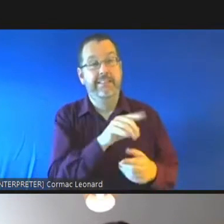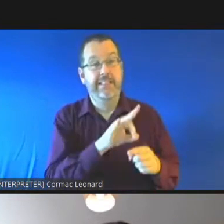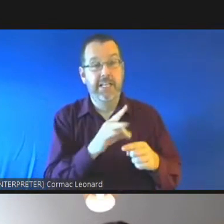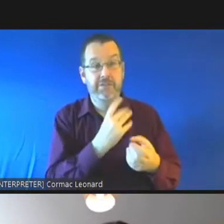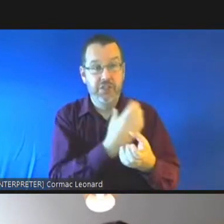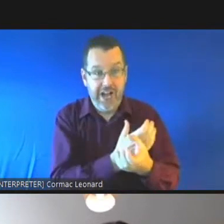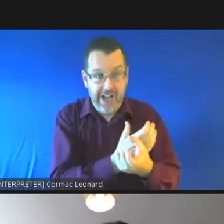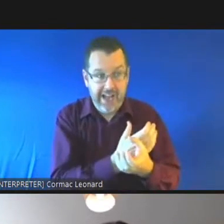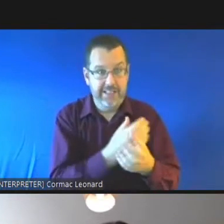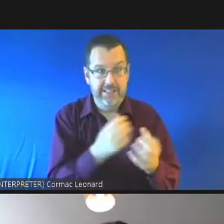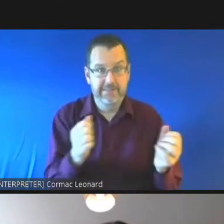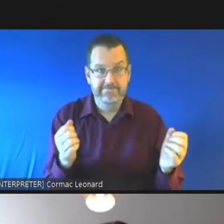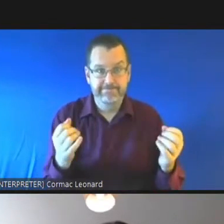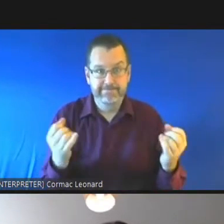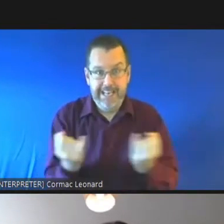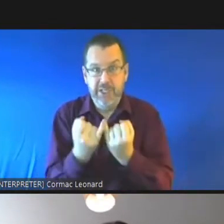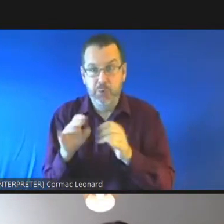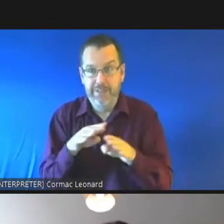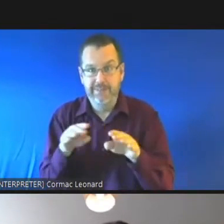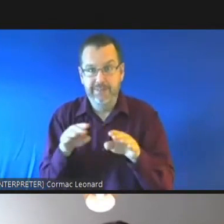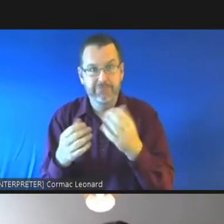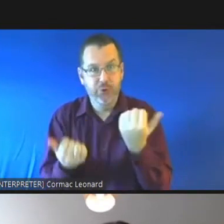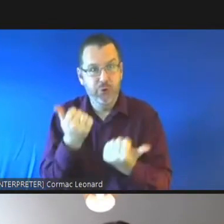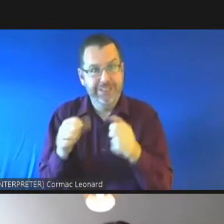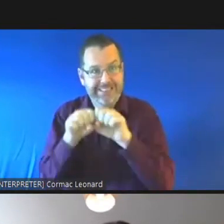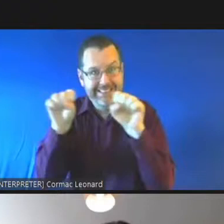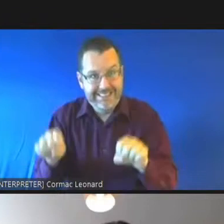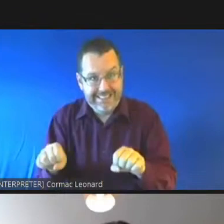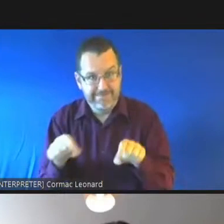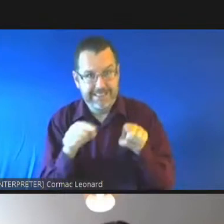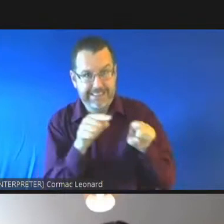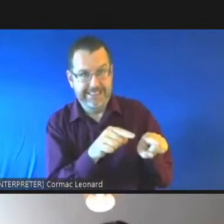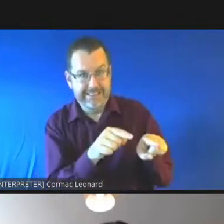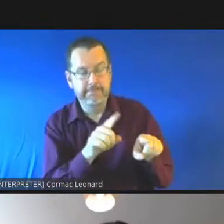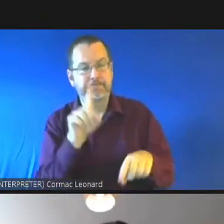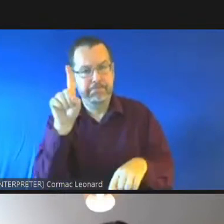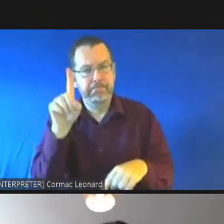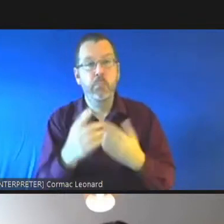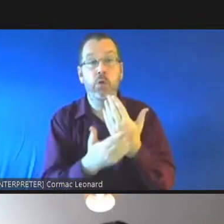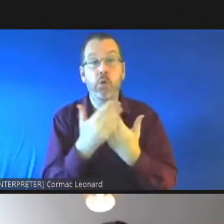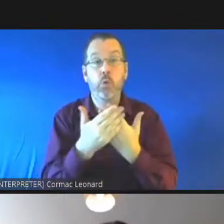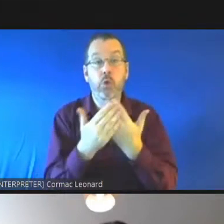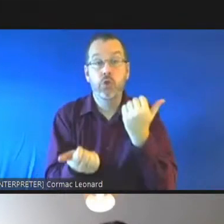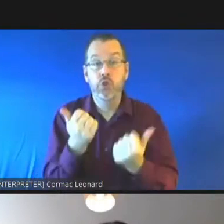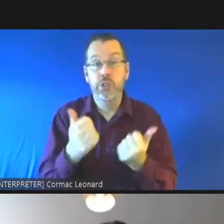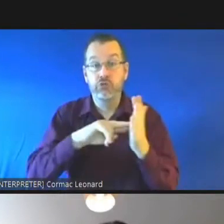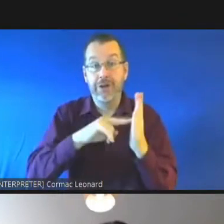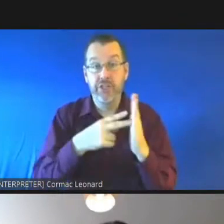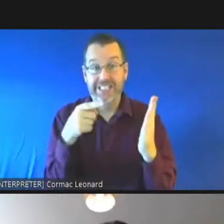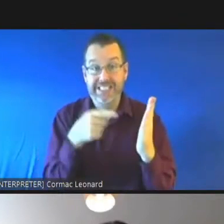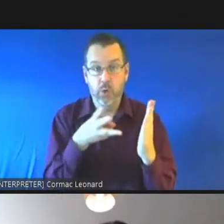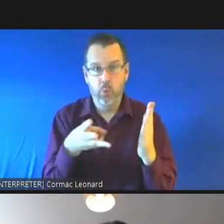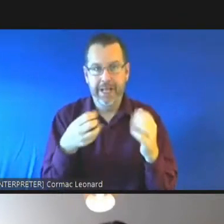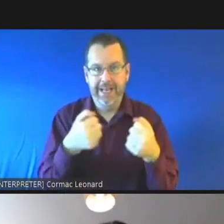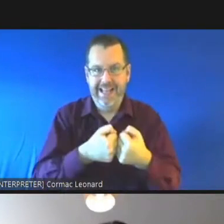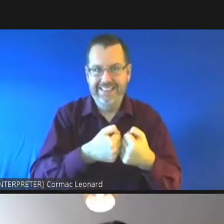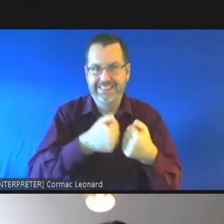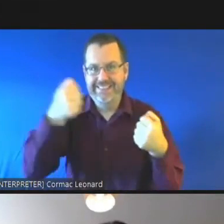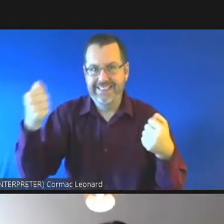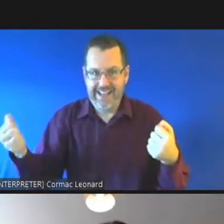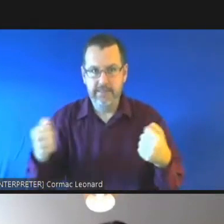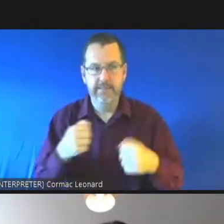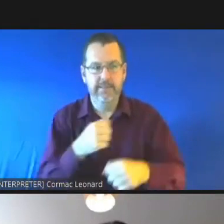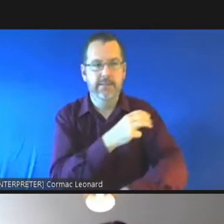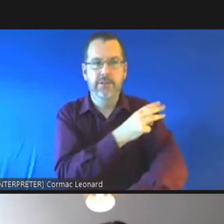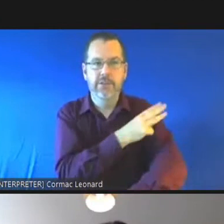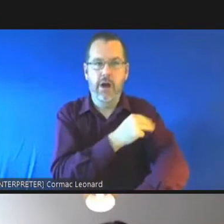one of the the the things we'll be doing in the youth justice strategy is expanding um the garda youth diversion project offering